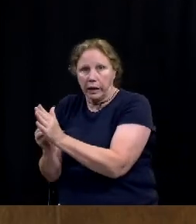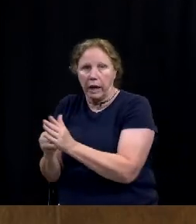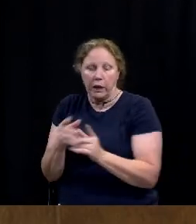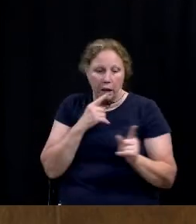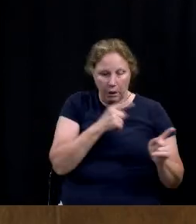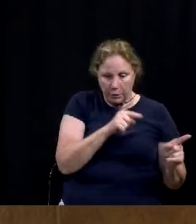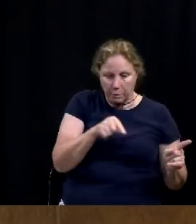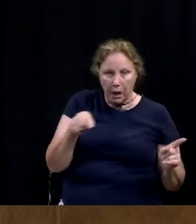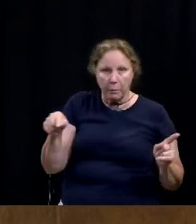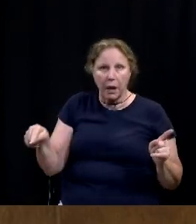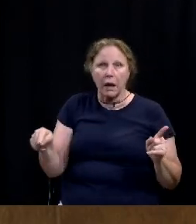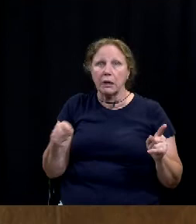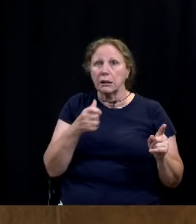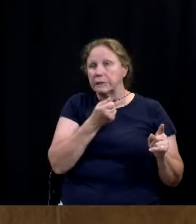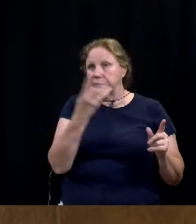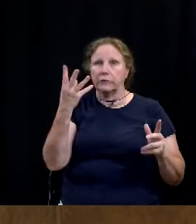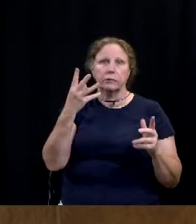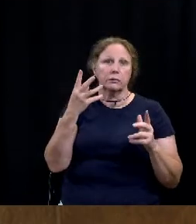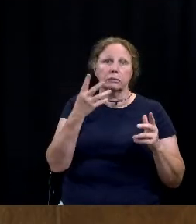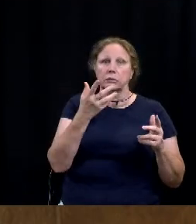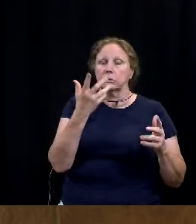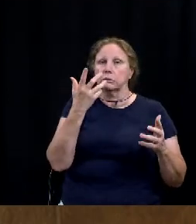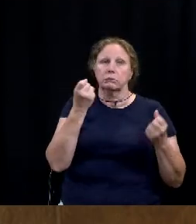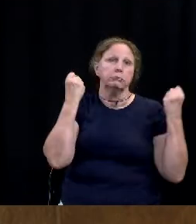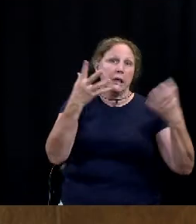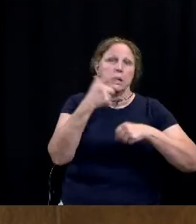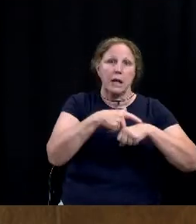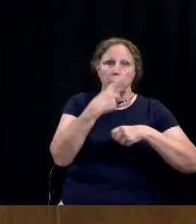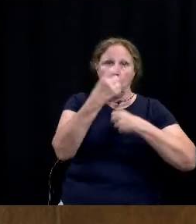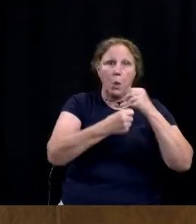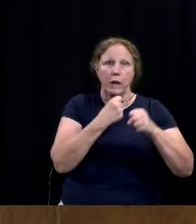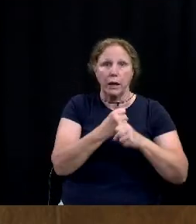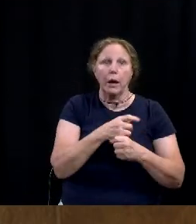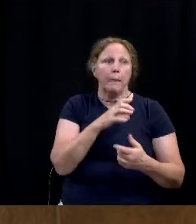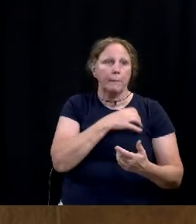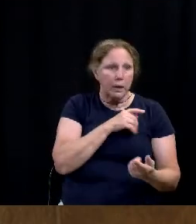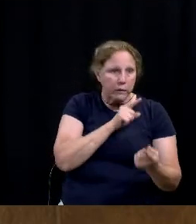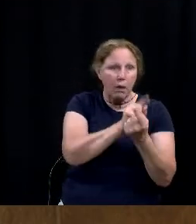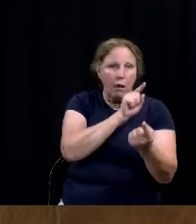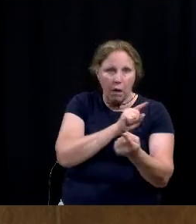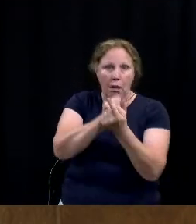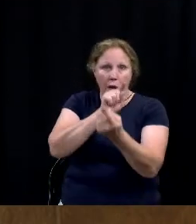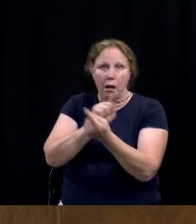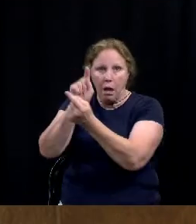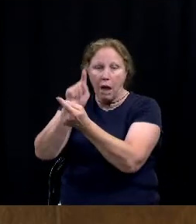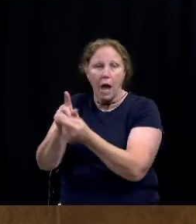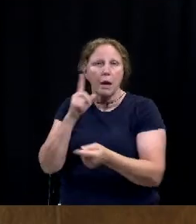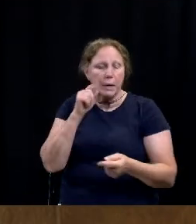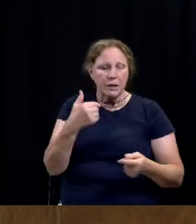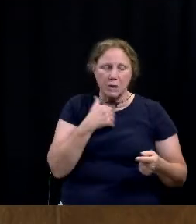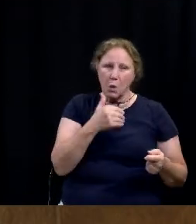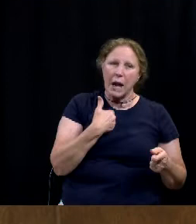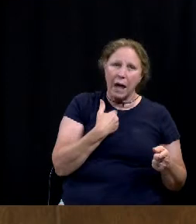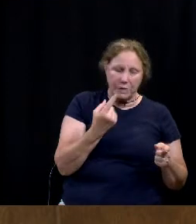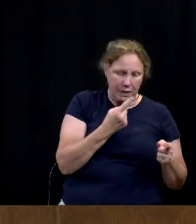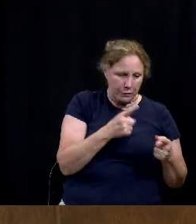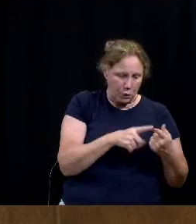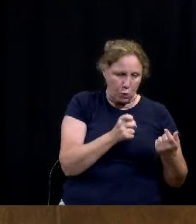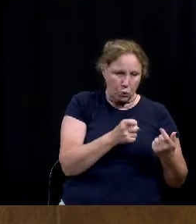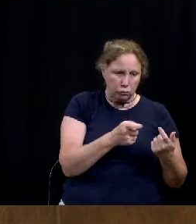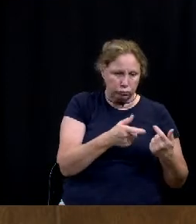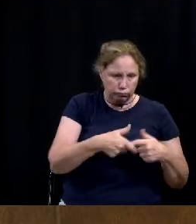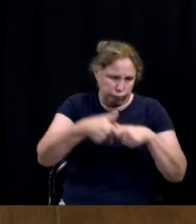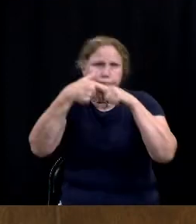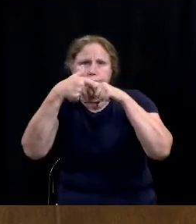you know sometimes over a hundred times in a year run-ins with police because there's not a diversion group